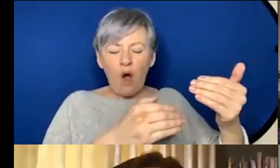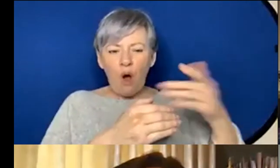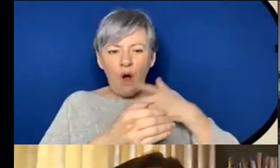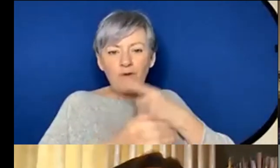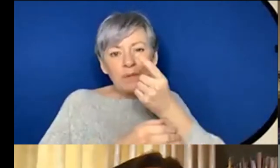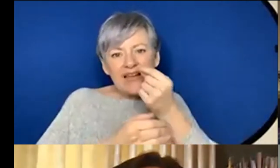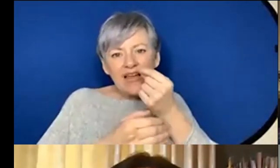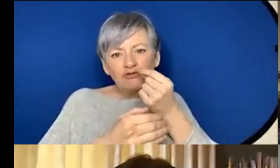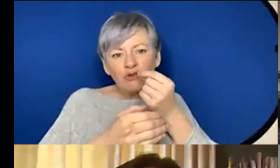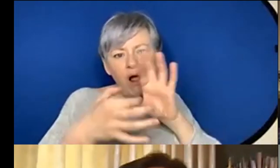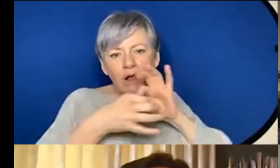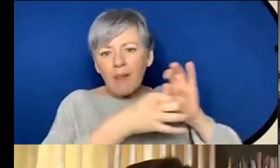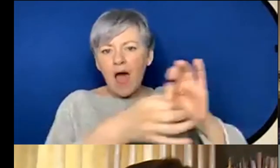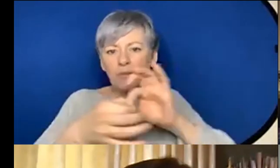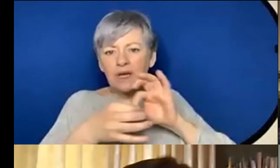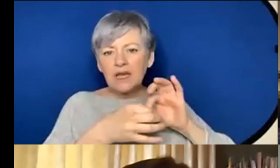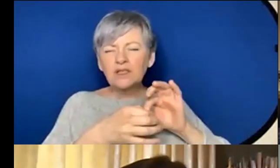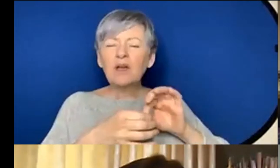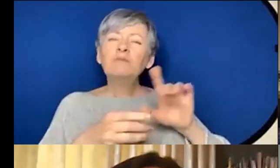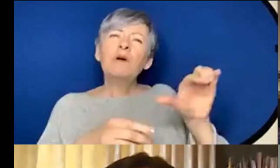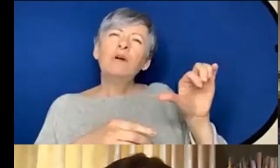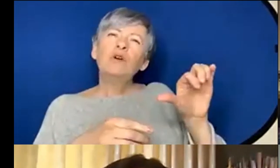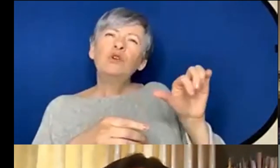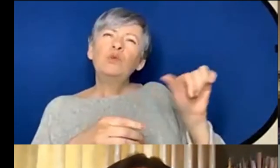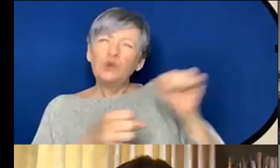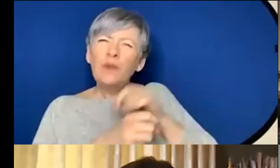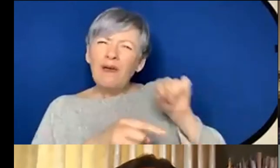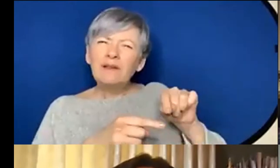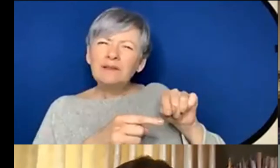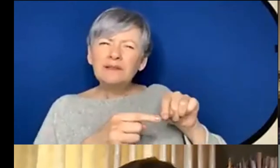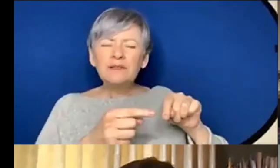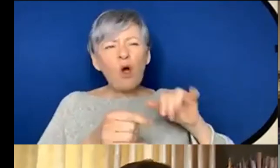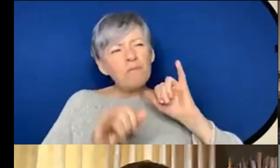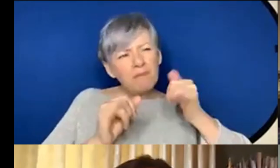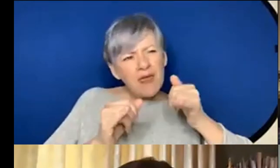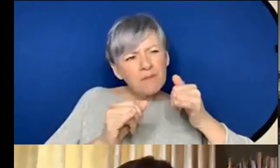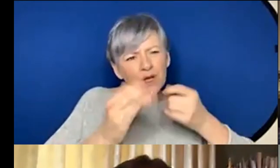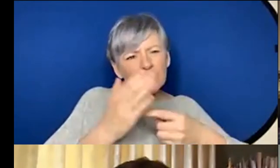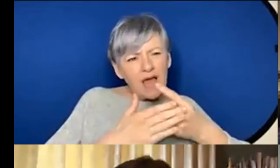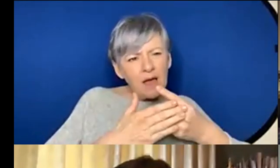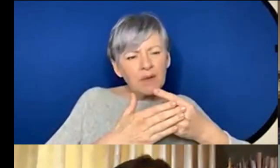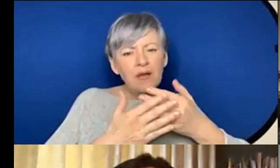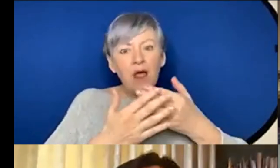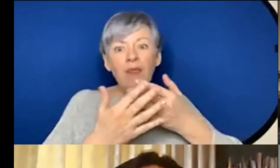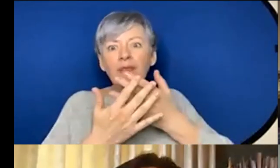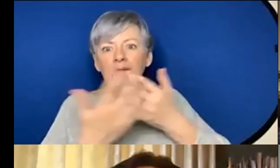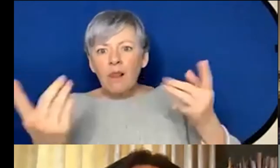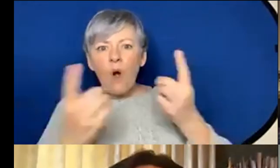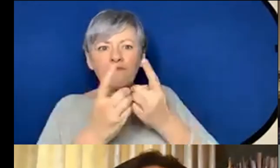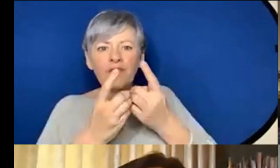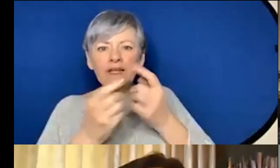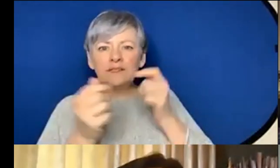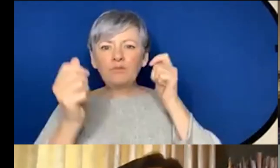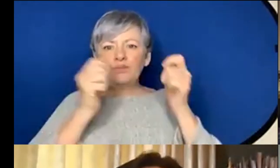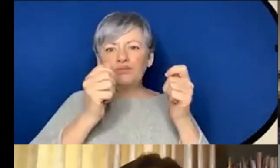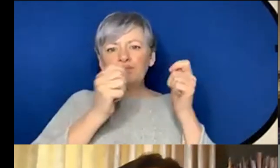or or shall we do this thing and what should it be like and maybe it could happen and there's always quite a lot of things that are moving and things